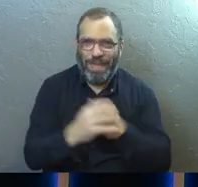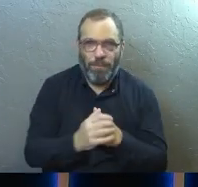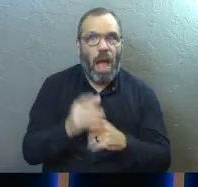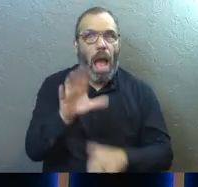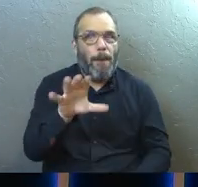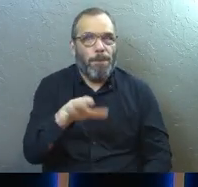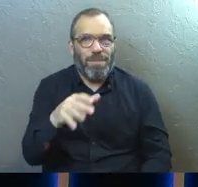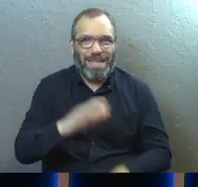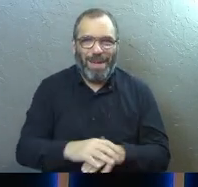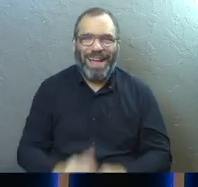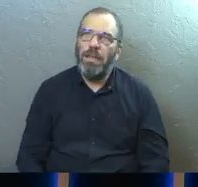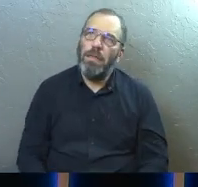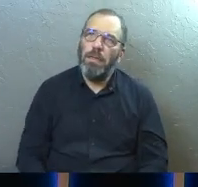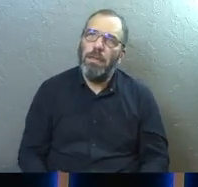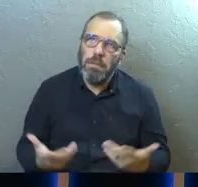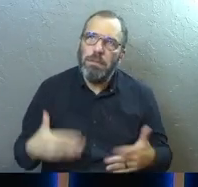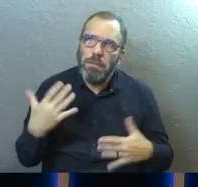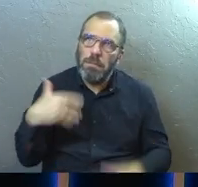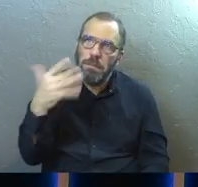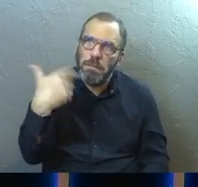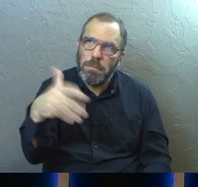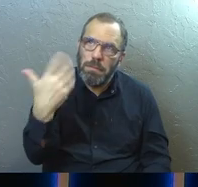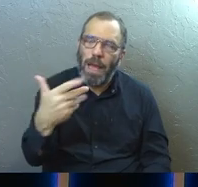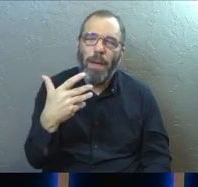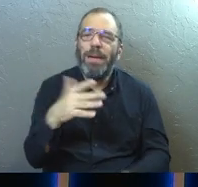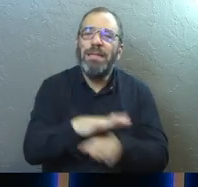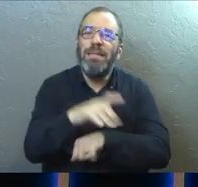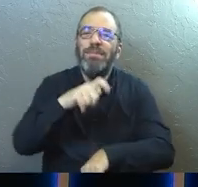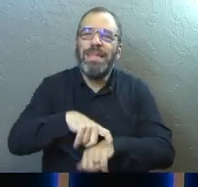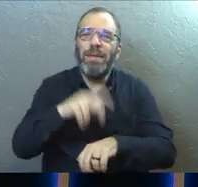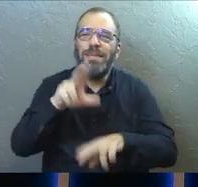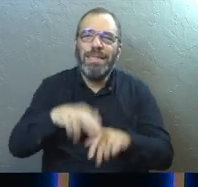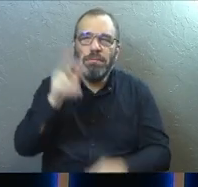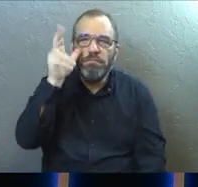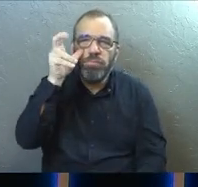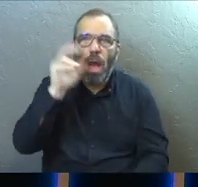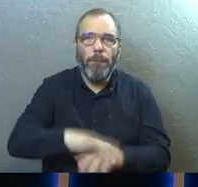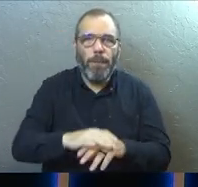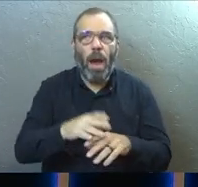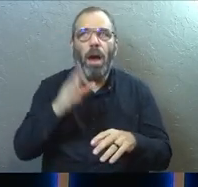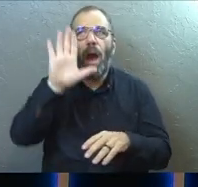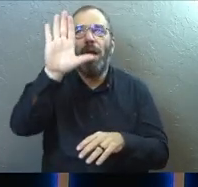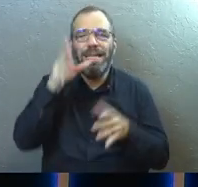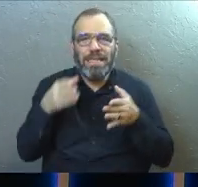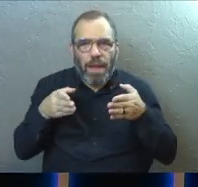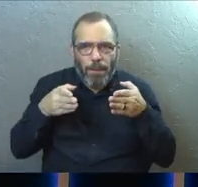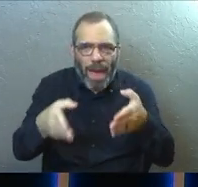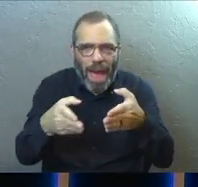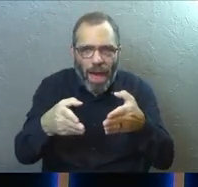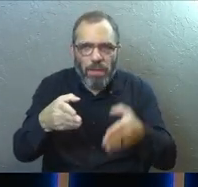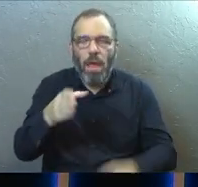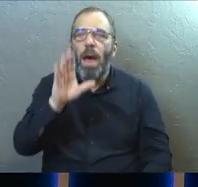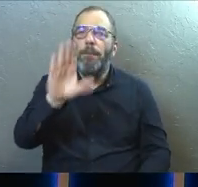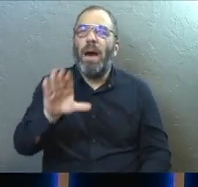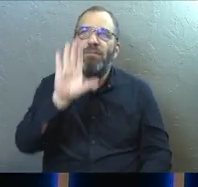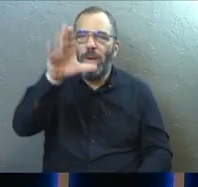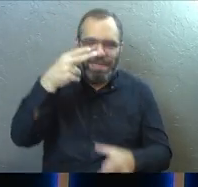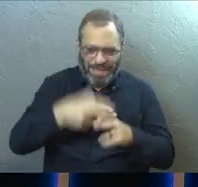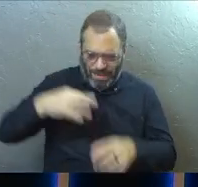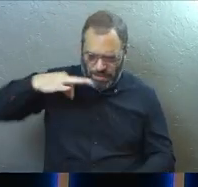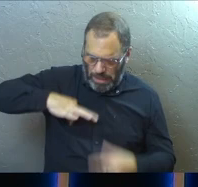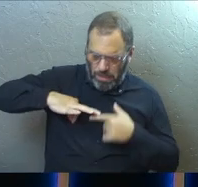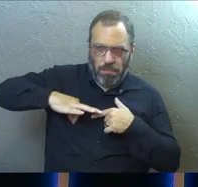might be your hang up in the verse. And so I want to give it just enough time. We're going to spend most of our time on God's paths for us. But for his